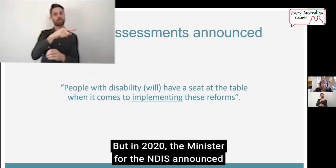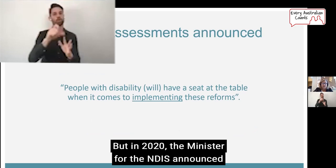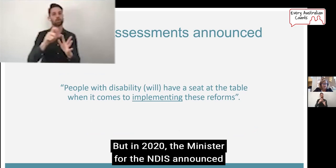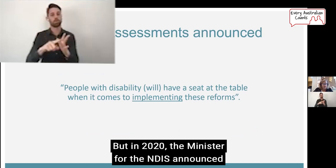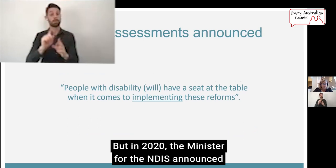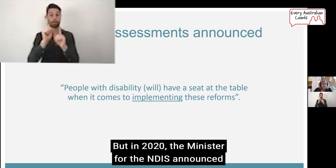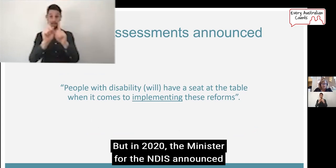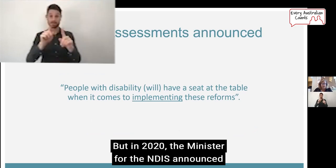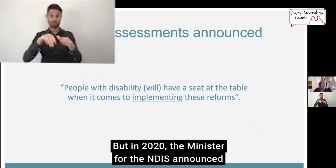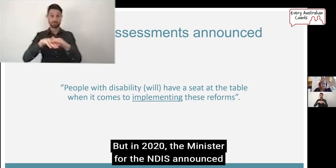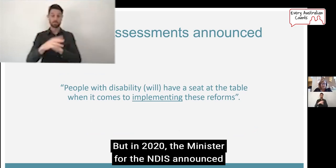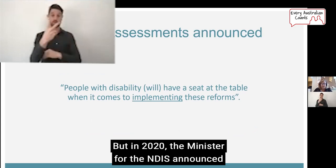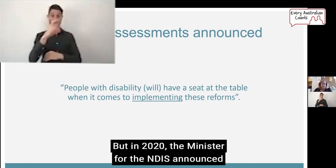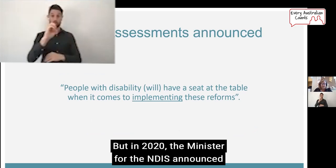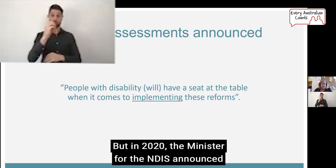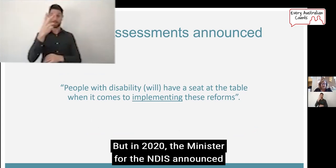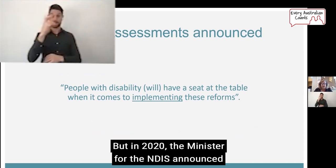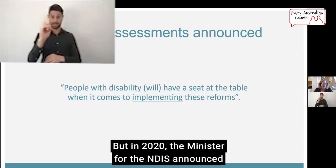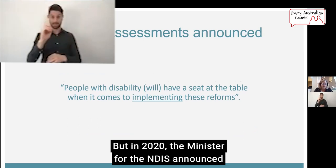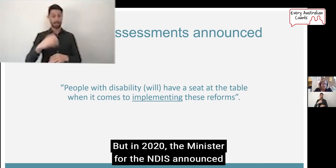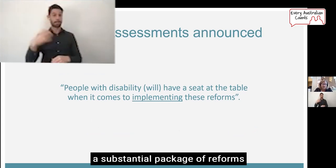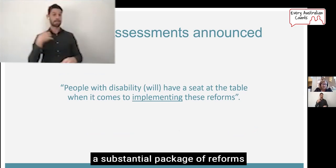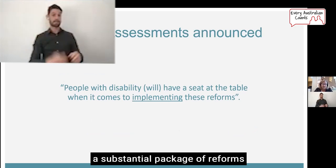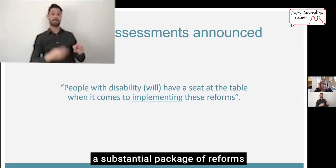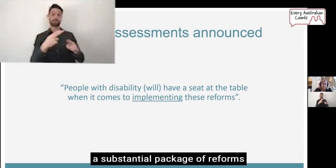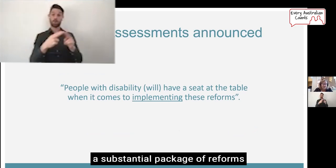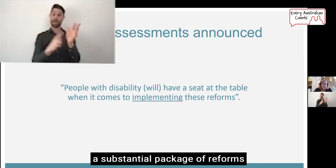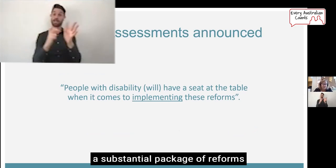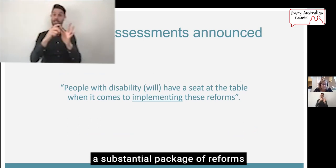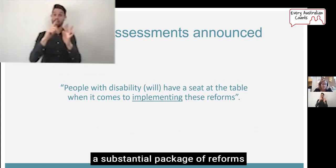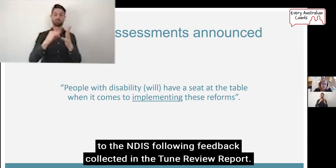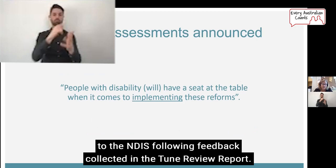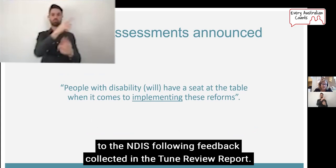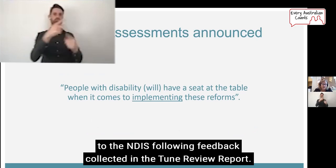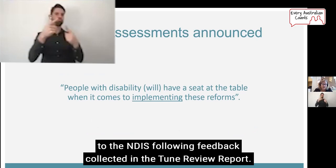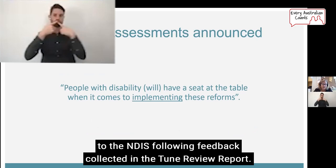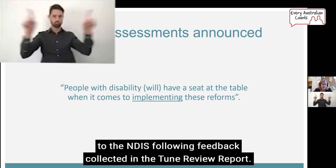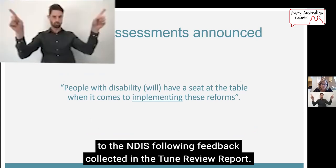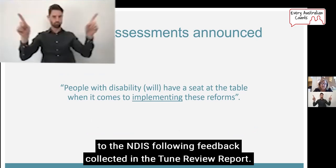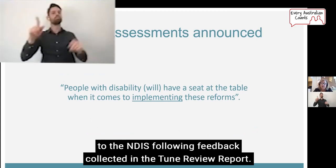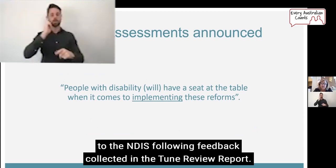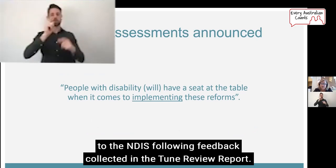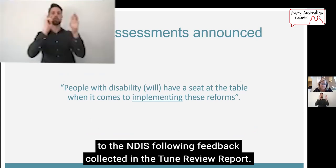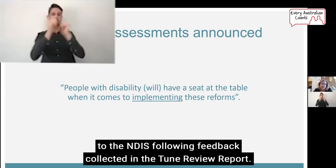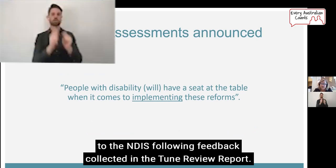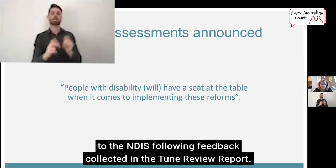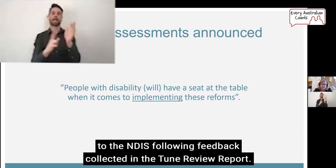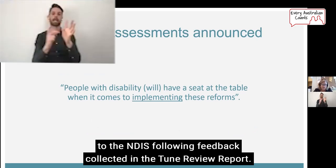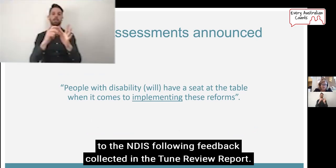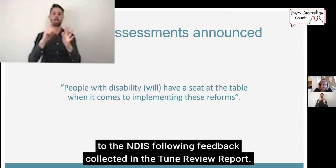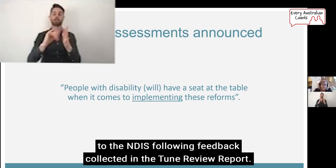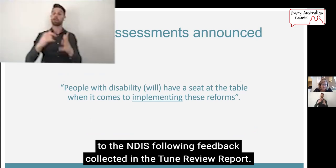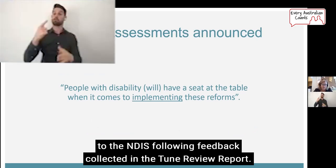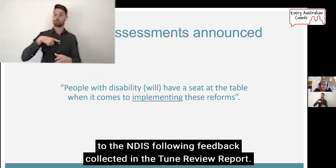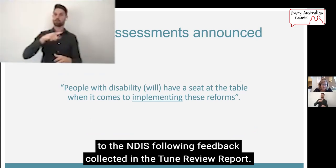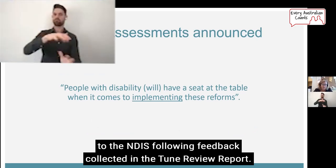the Minister for the NDIS announced a substantial package of reforms to the NDIS following feedback collected in